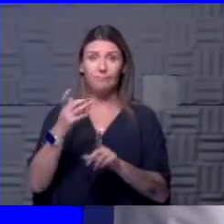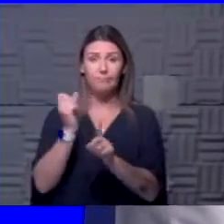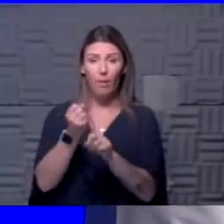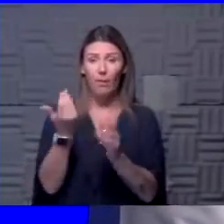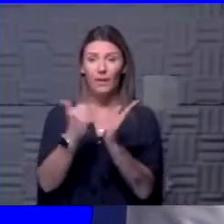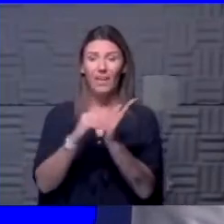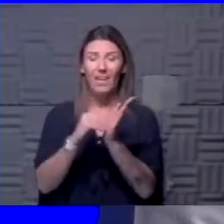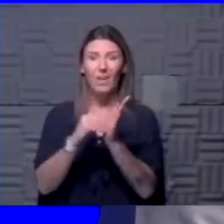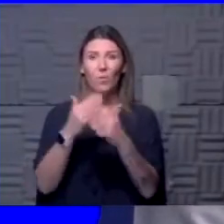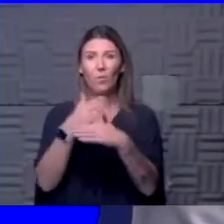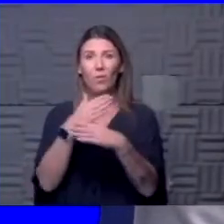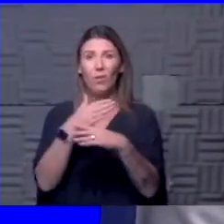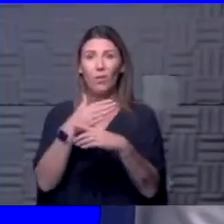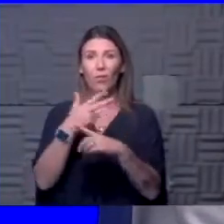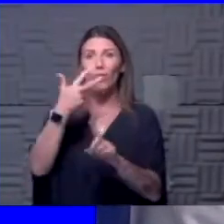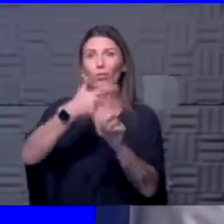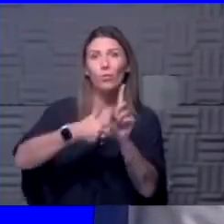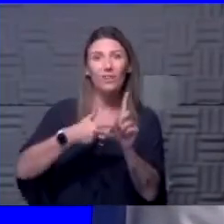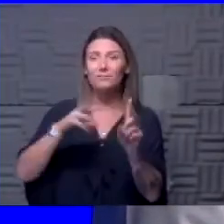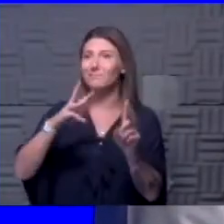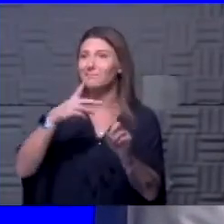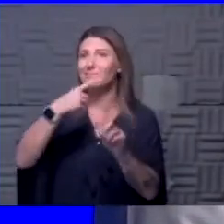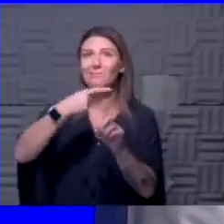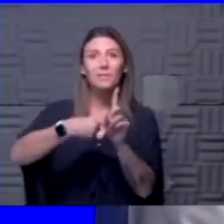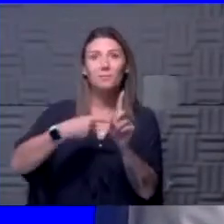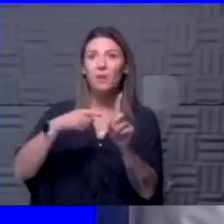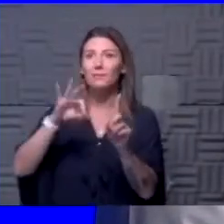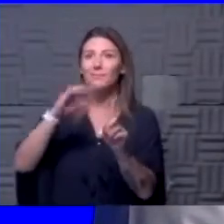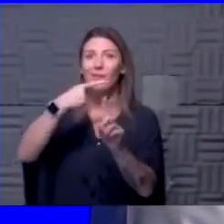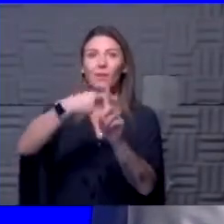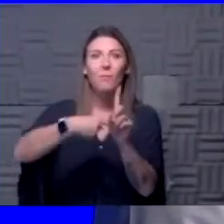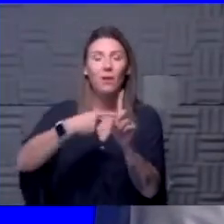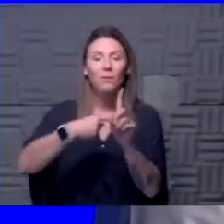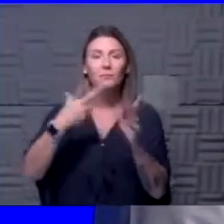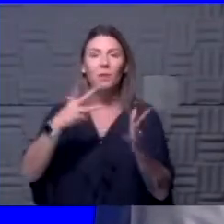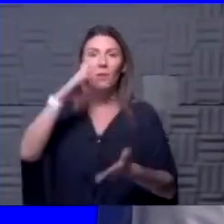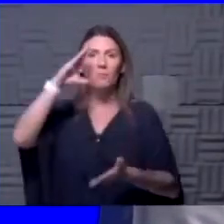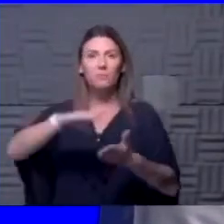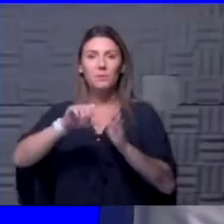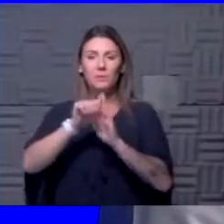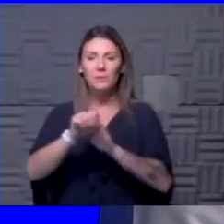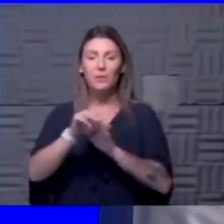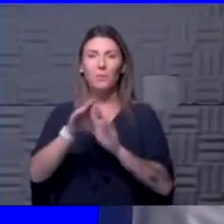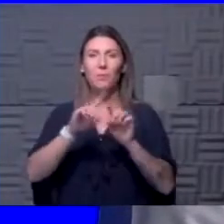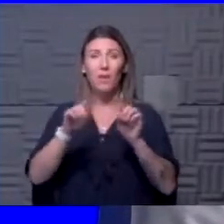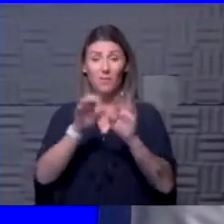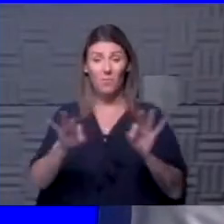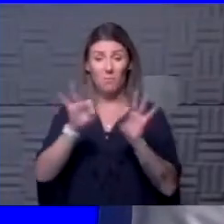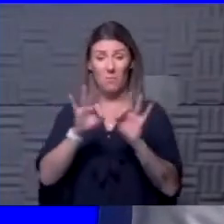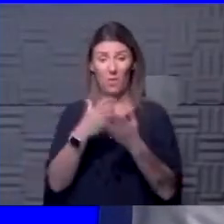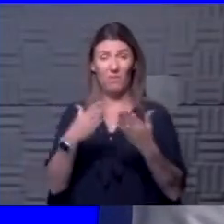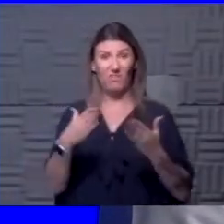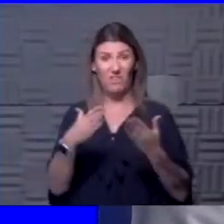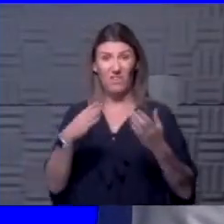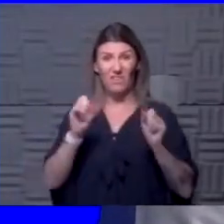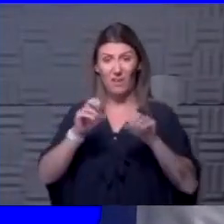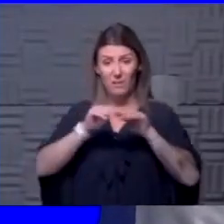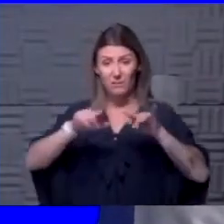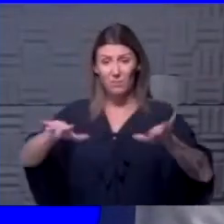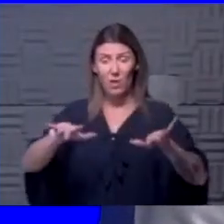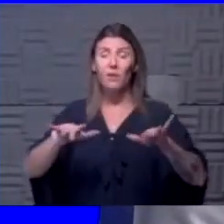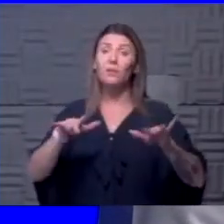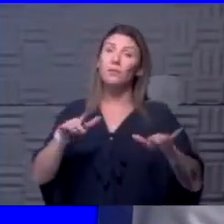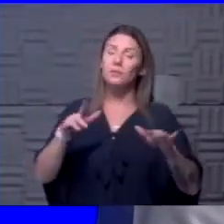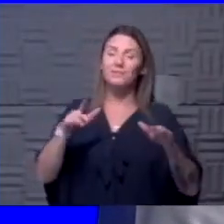six, nine month period, you won't have symptoms or you'll have less symptoms. But the important thing is, can you still spread it and maybe have less viral